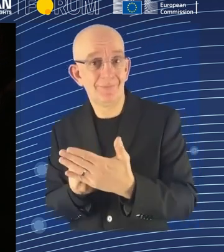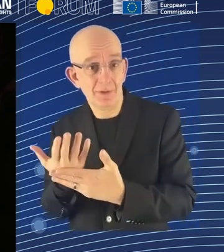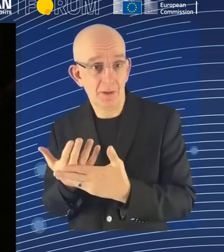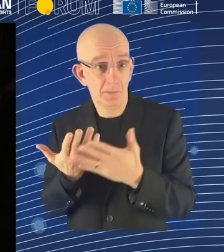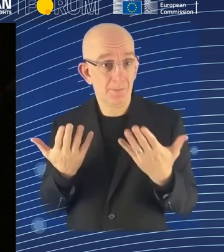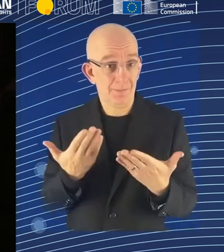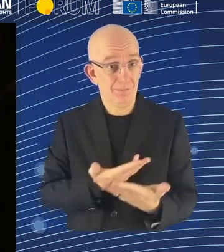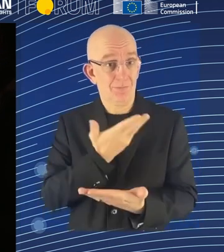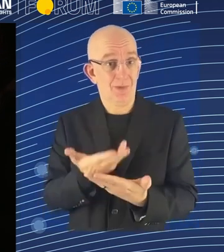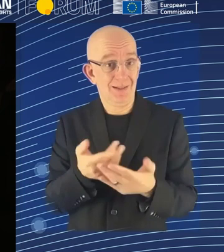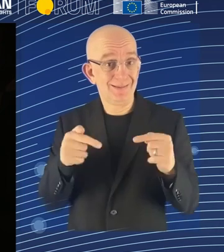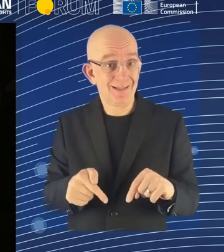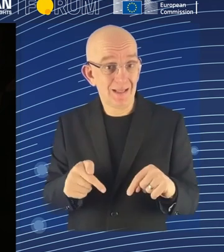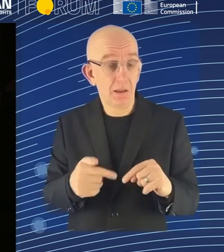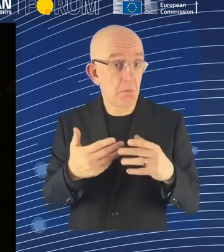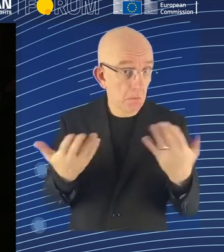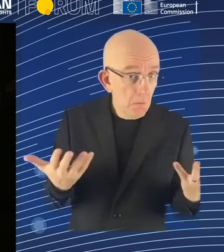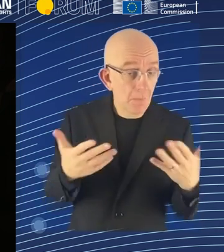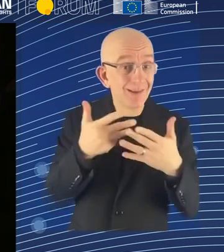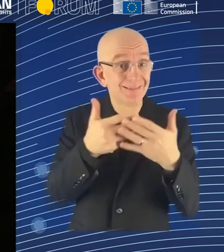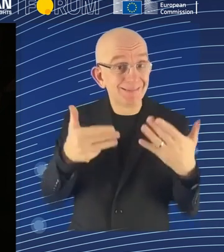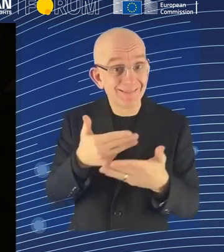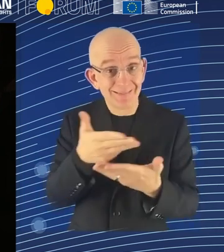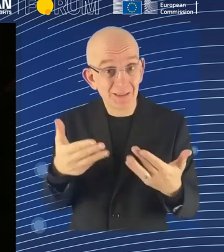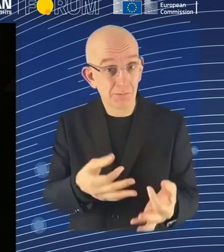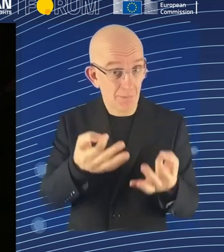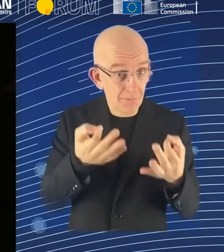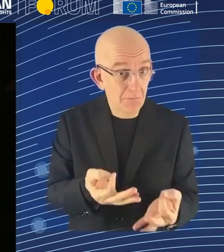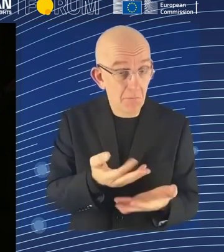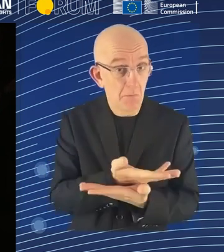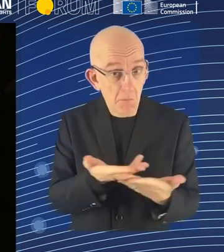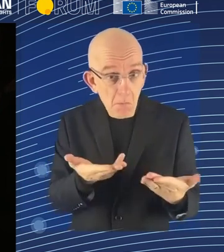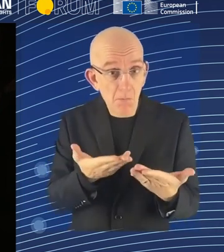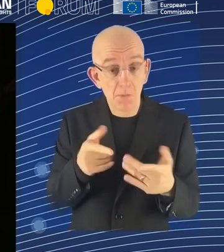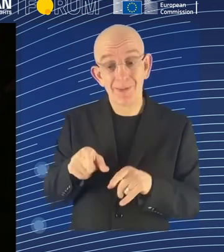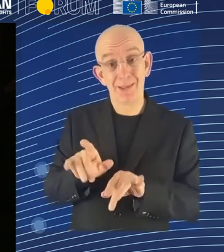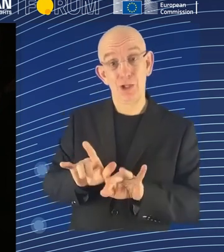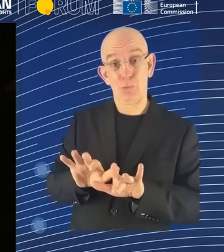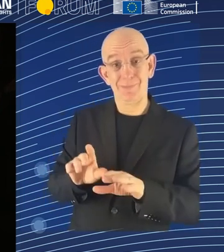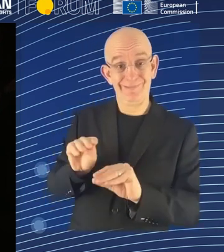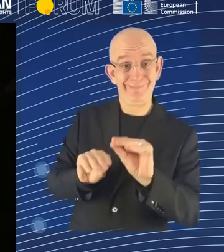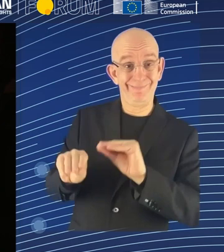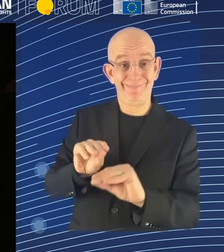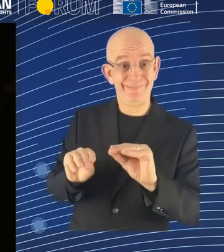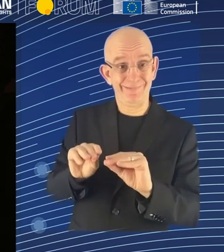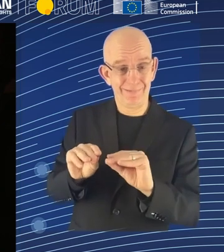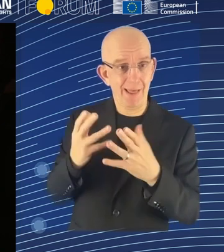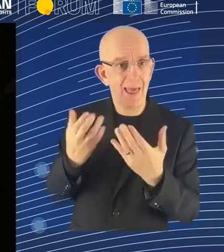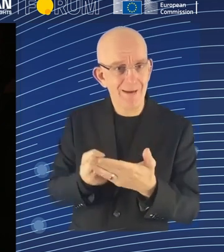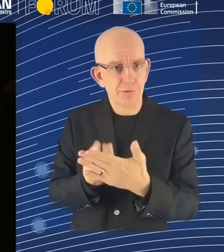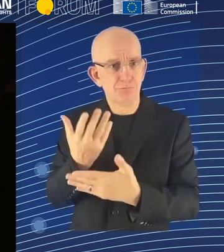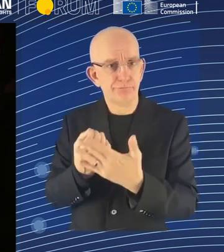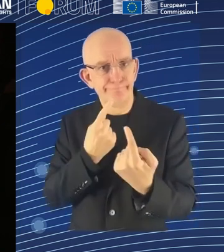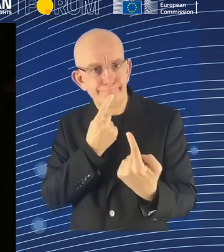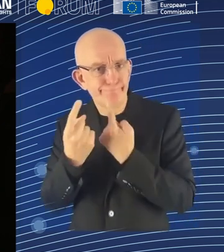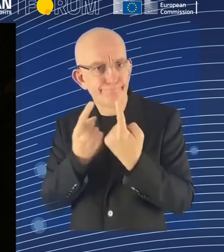AI snake oil. And this is in particular developing around machine learning systems, less so around the more simple, traditional,